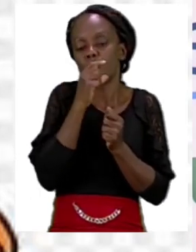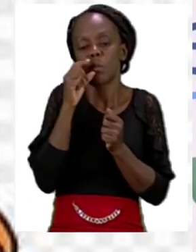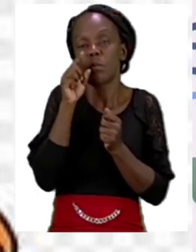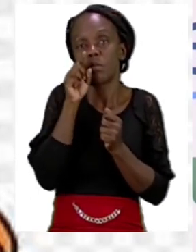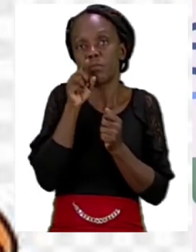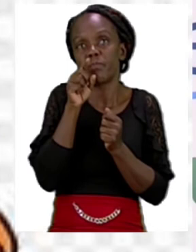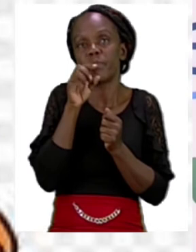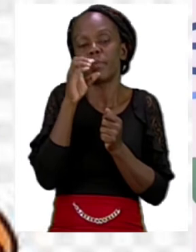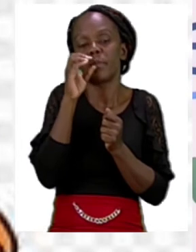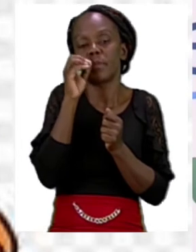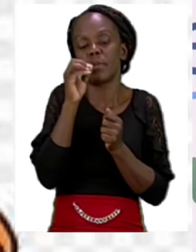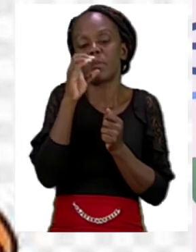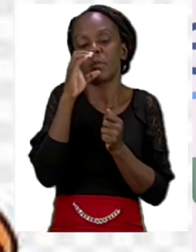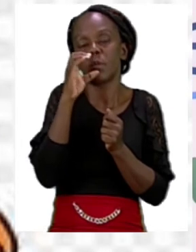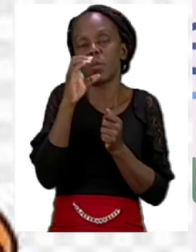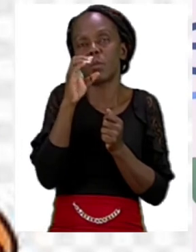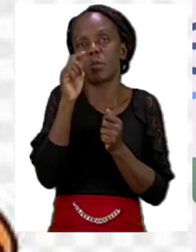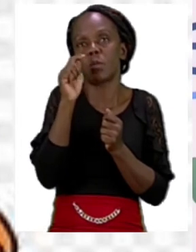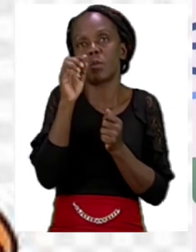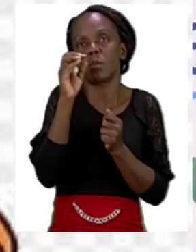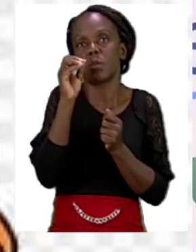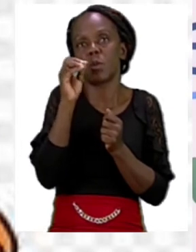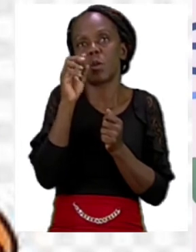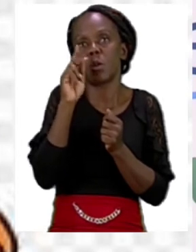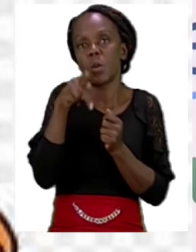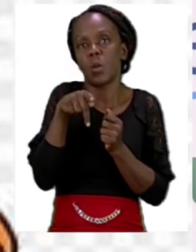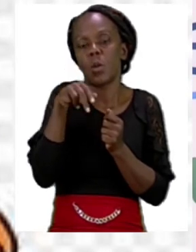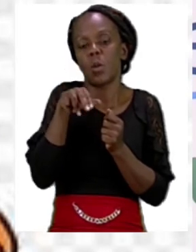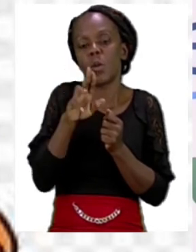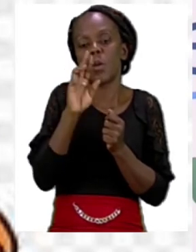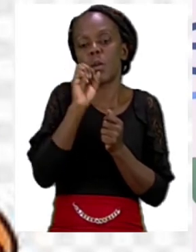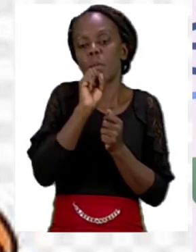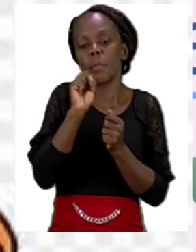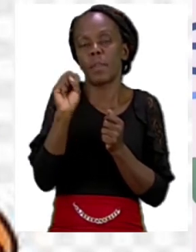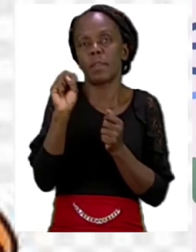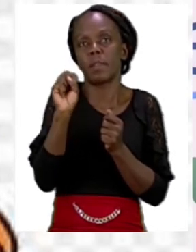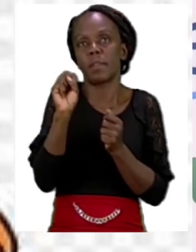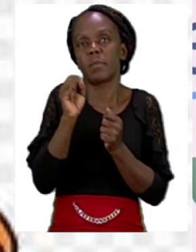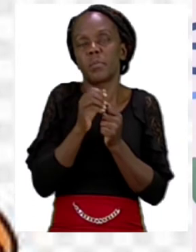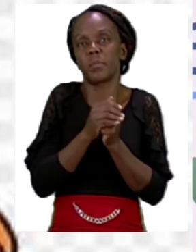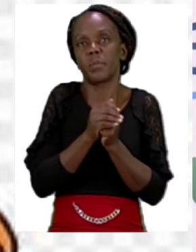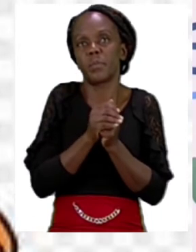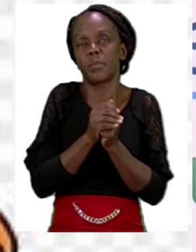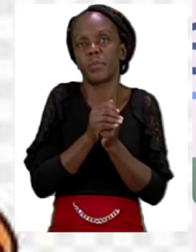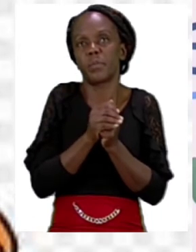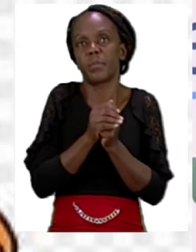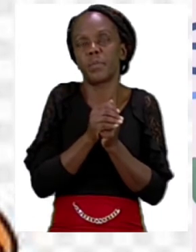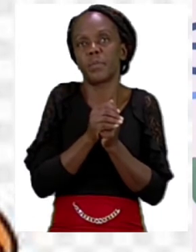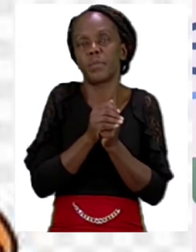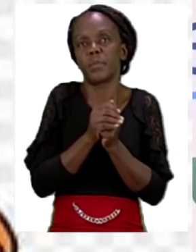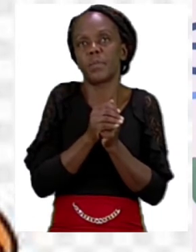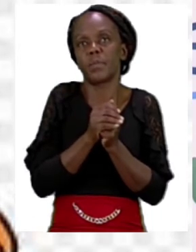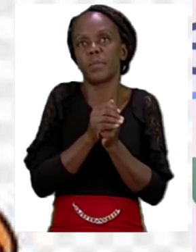everyone let's say octopus octopus let's greet